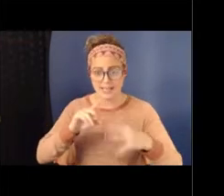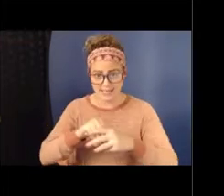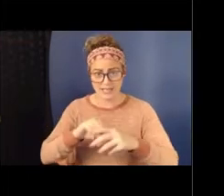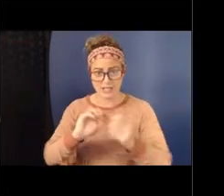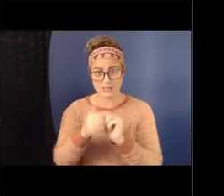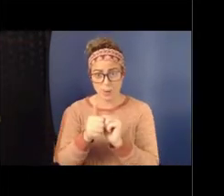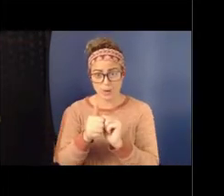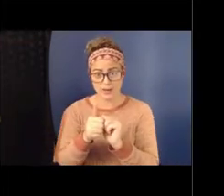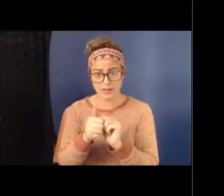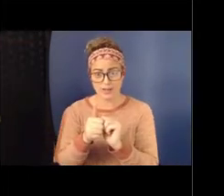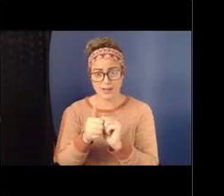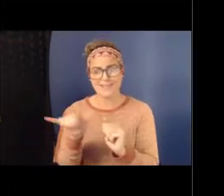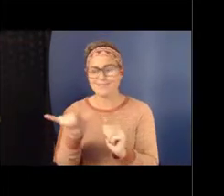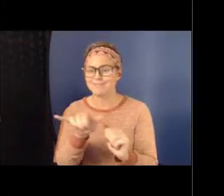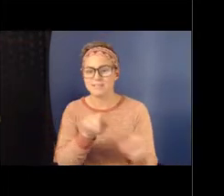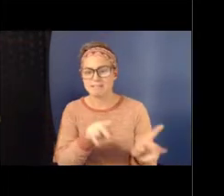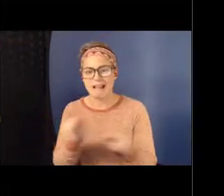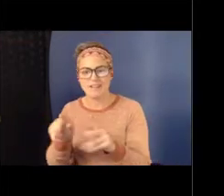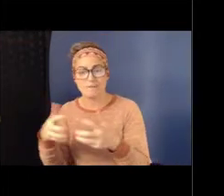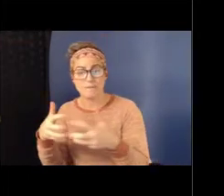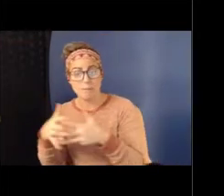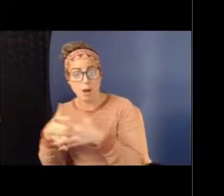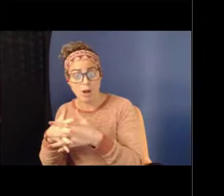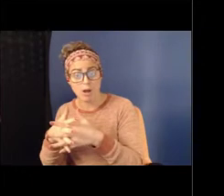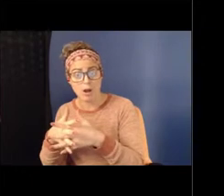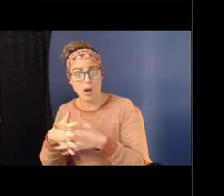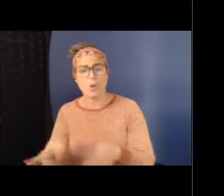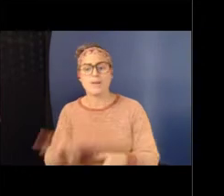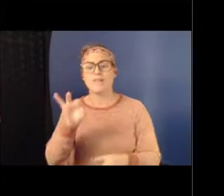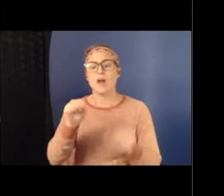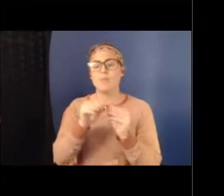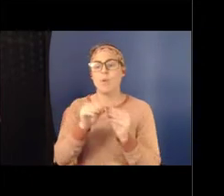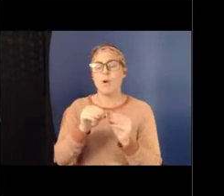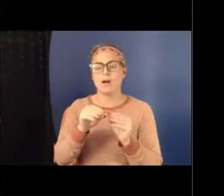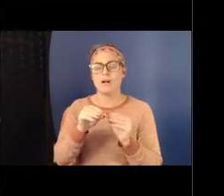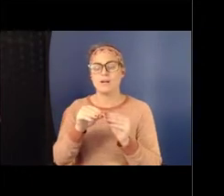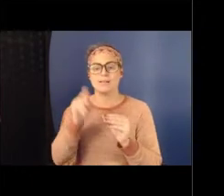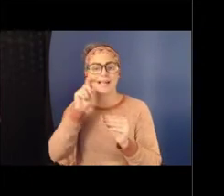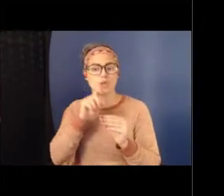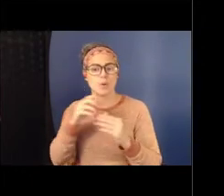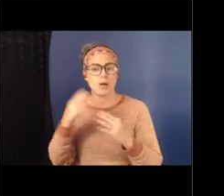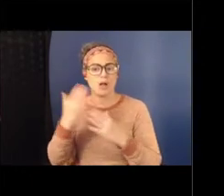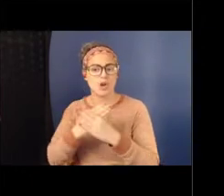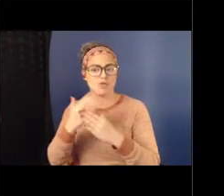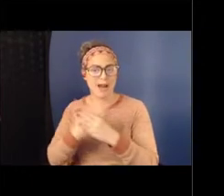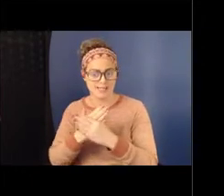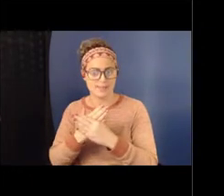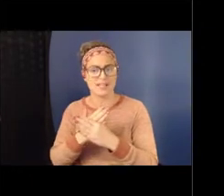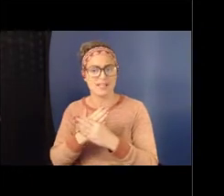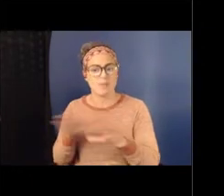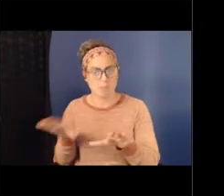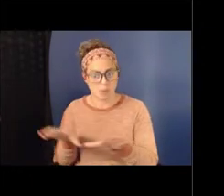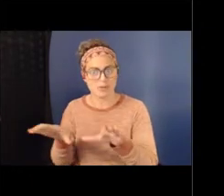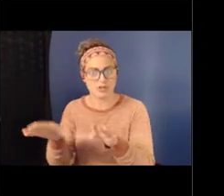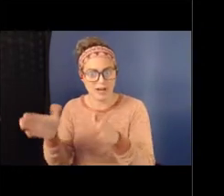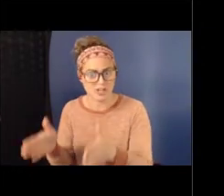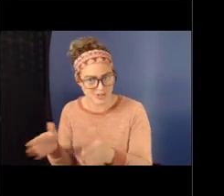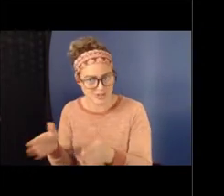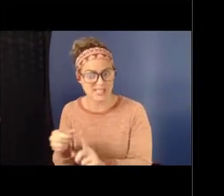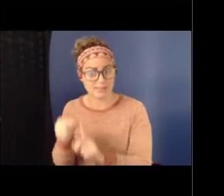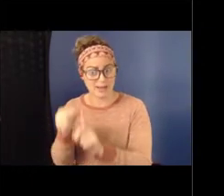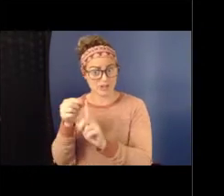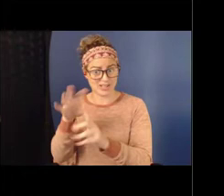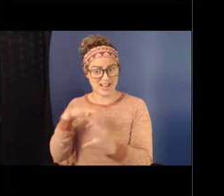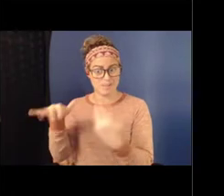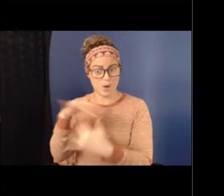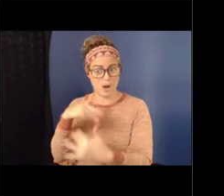we find more sexual harassment perpetrators, especially among boys, sports, teens. And